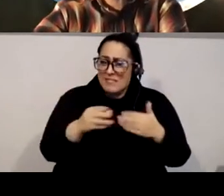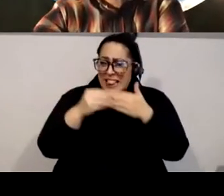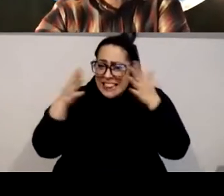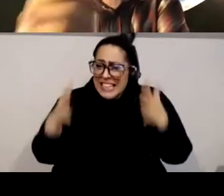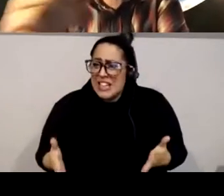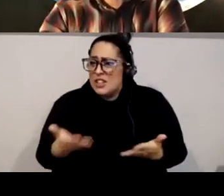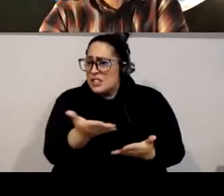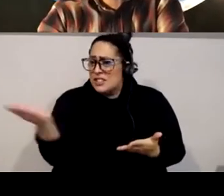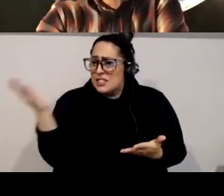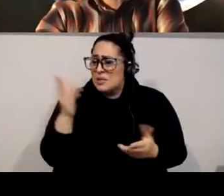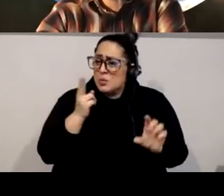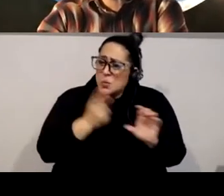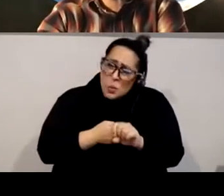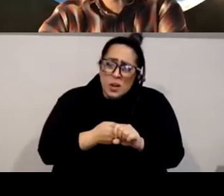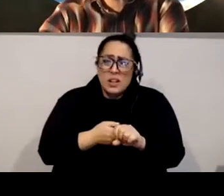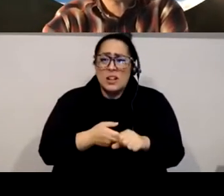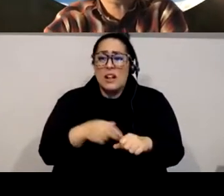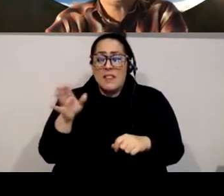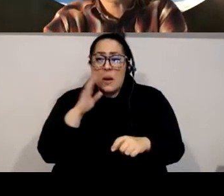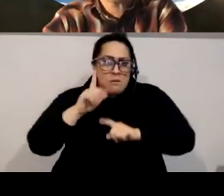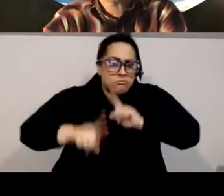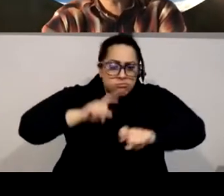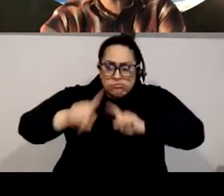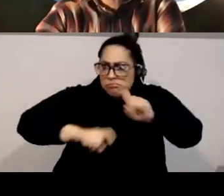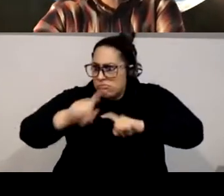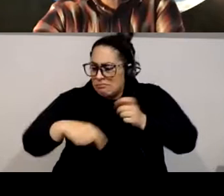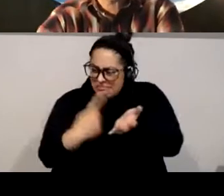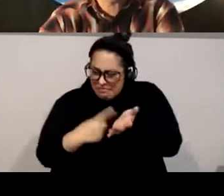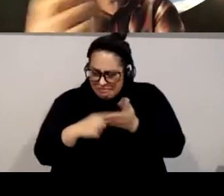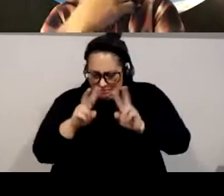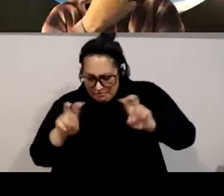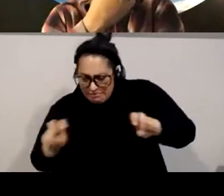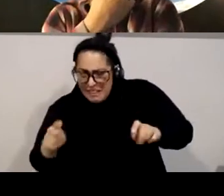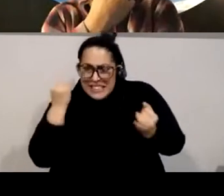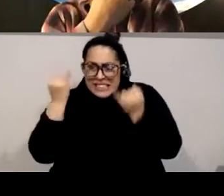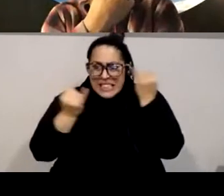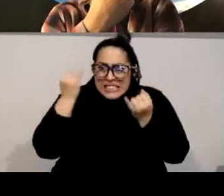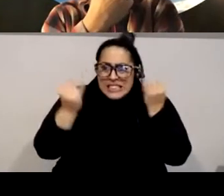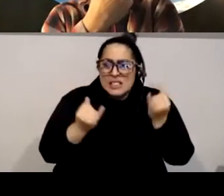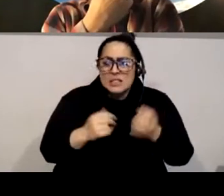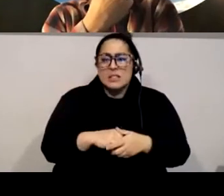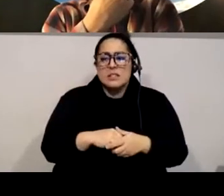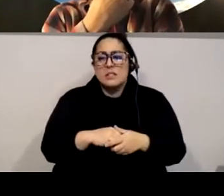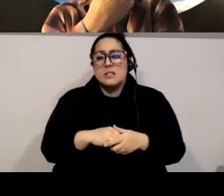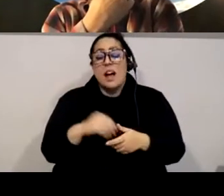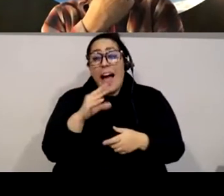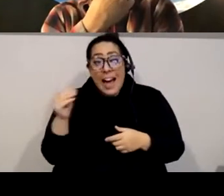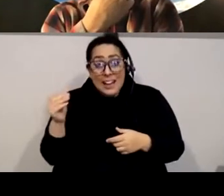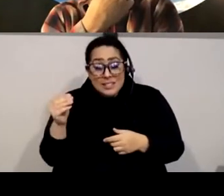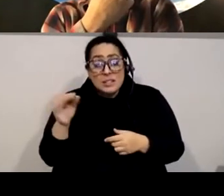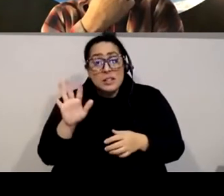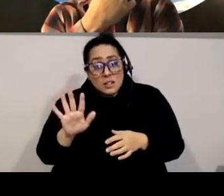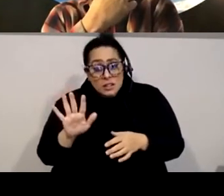to interrogate these really difficult ideas. And before I